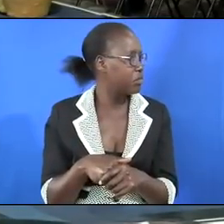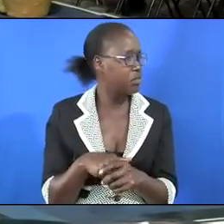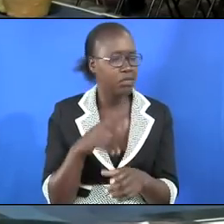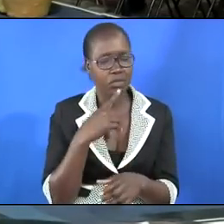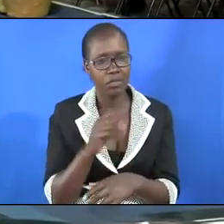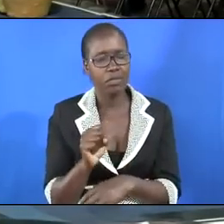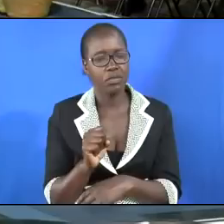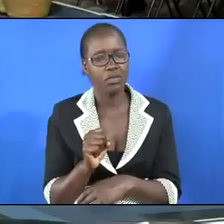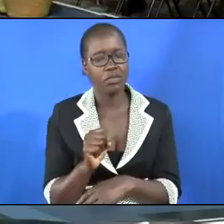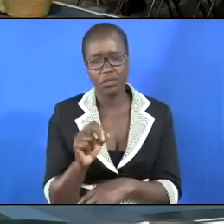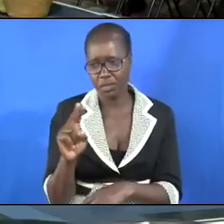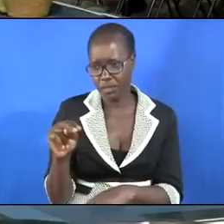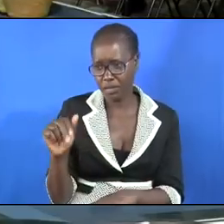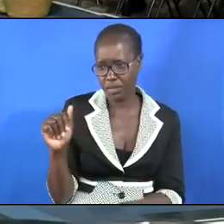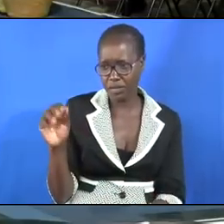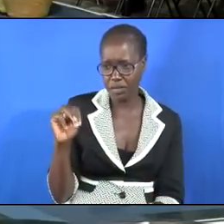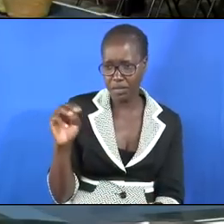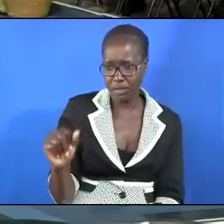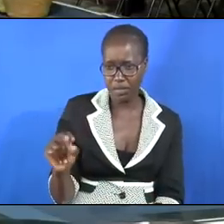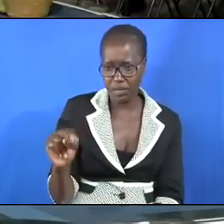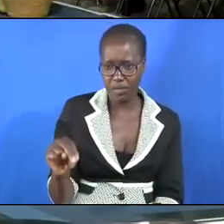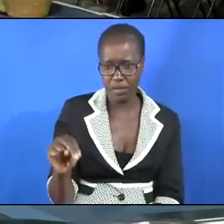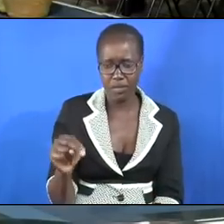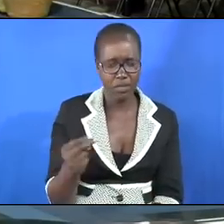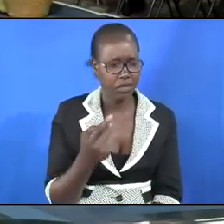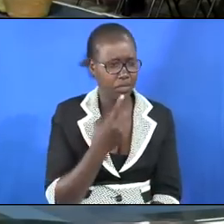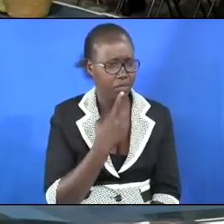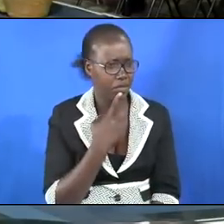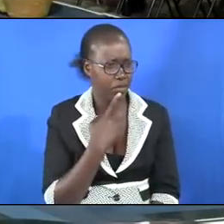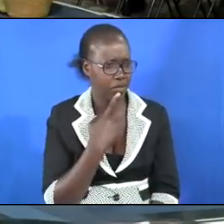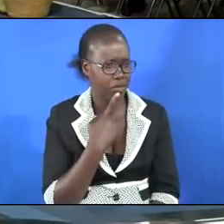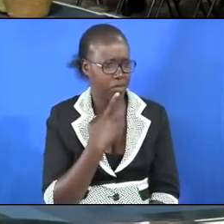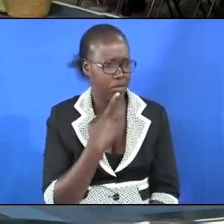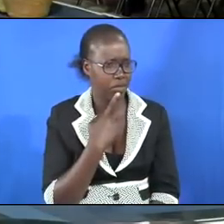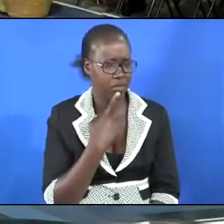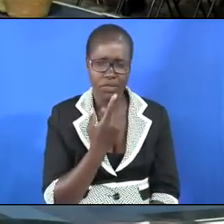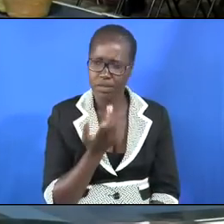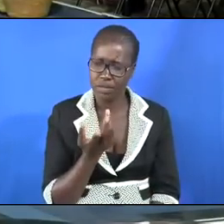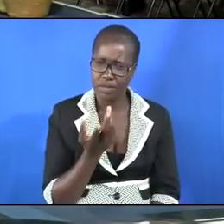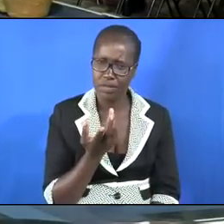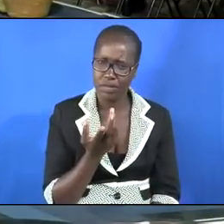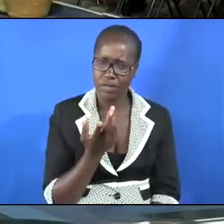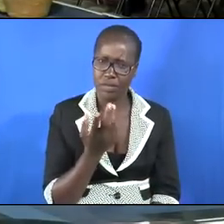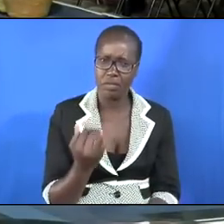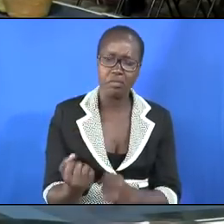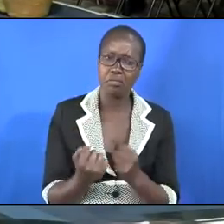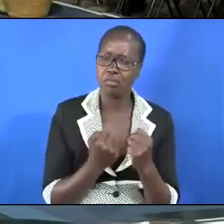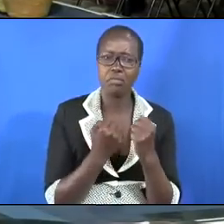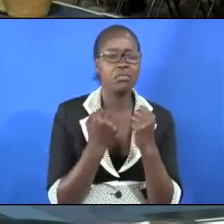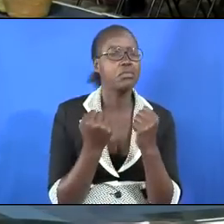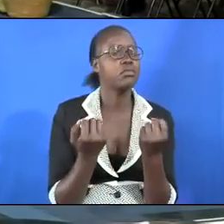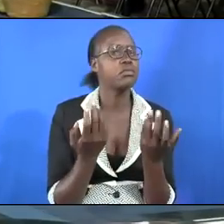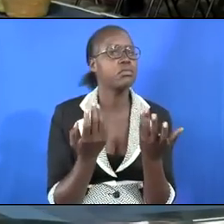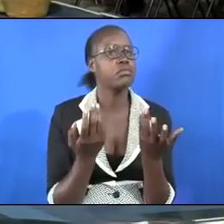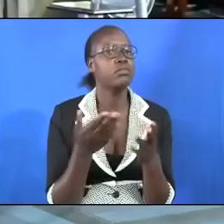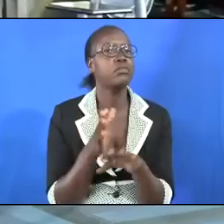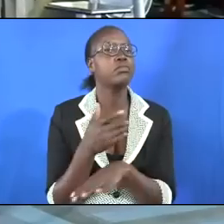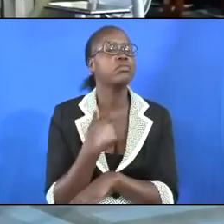so Nehman complains I thought this man will come and wave his hand of power over me